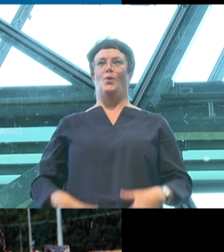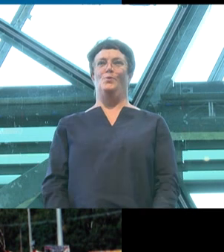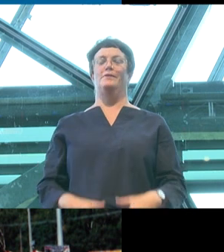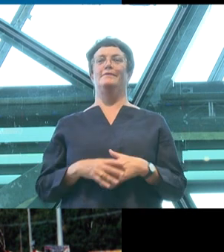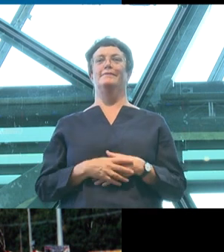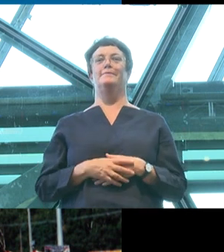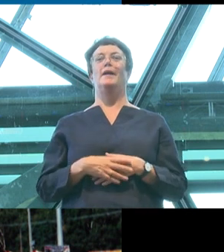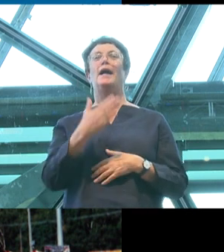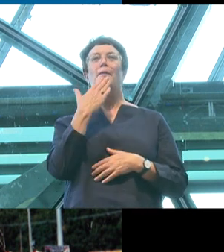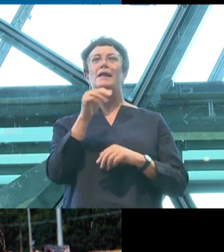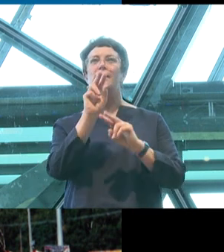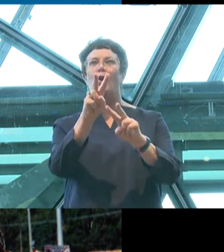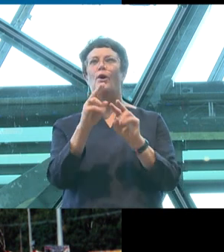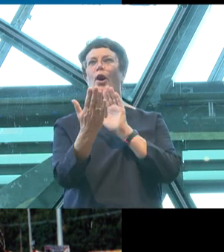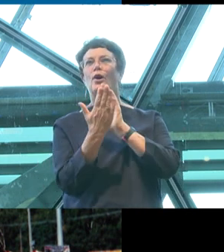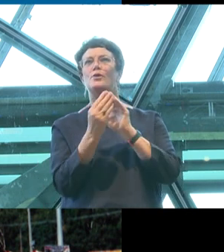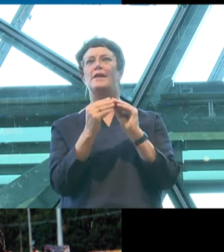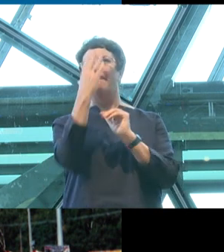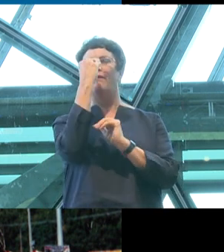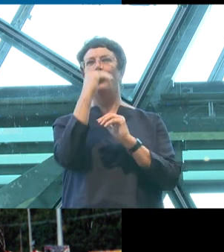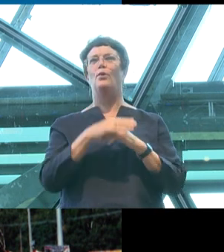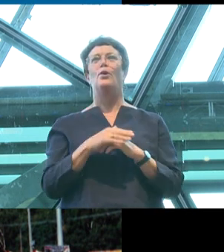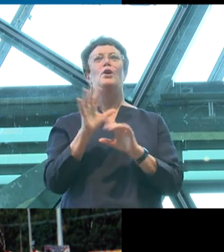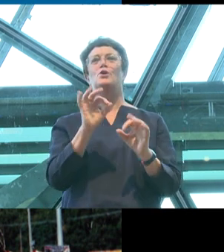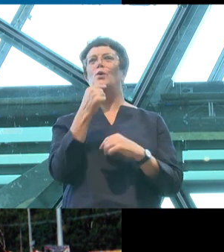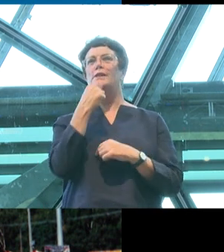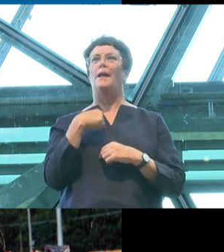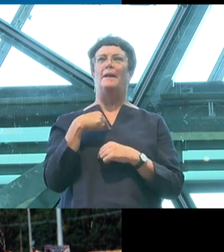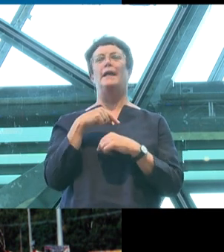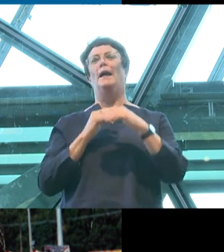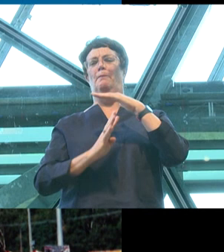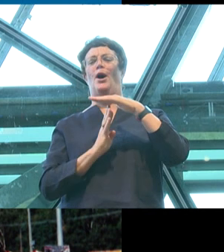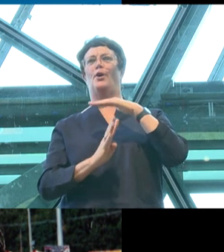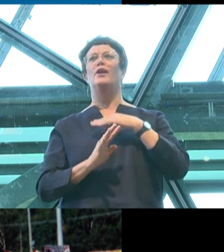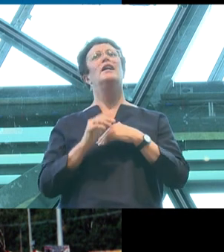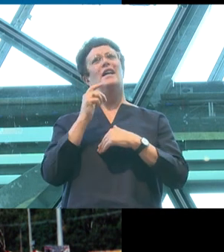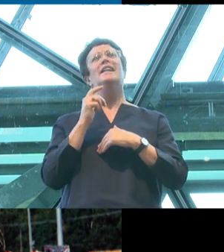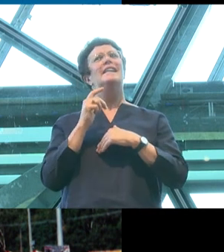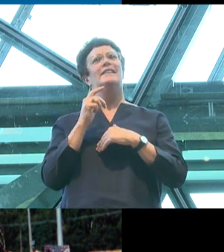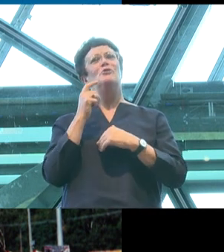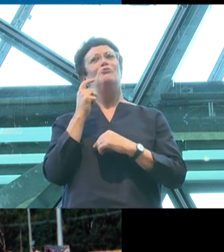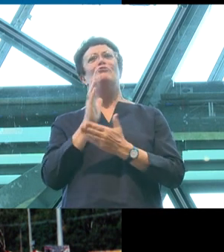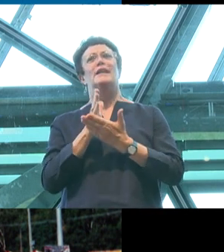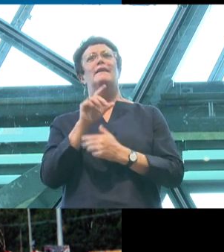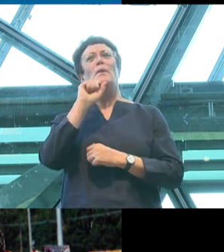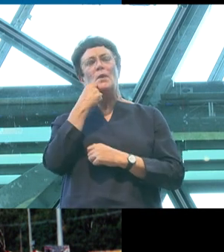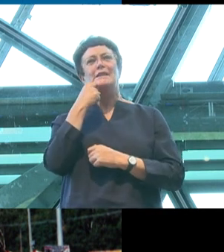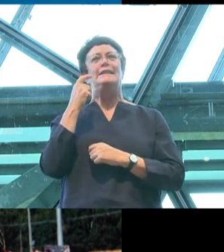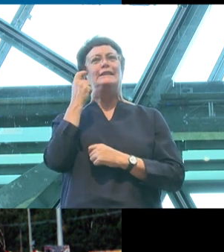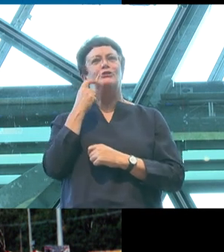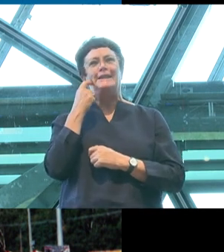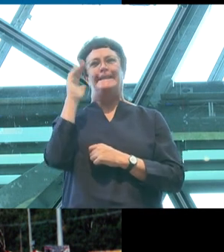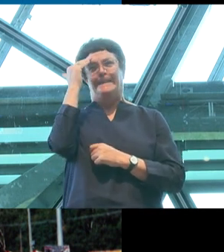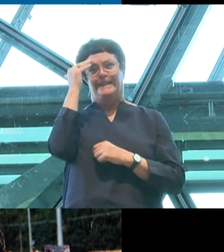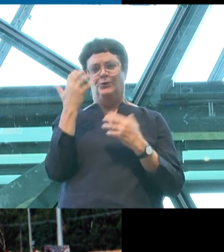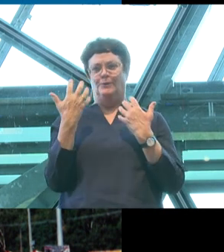Please look closely at this photo and don't tell me that migrants don't try to assimilate in this country because those outfits are all